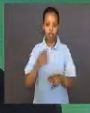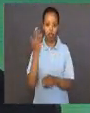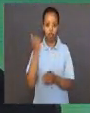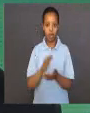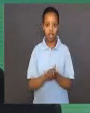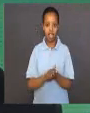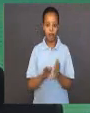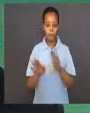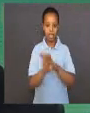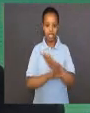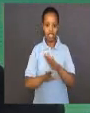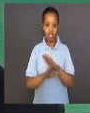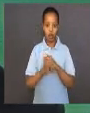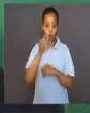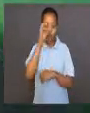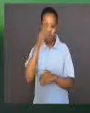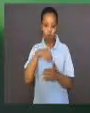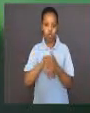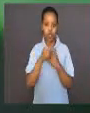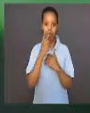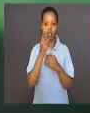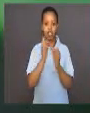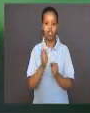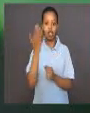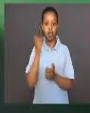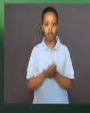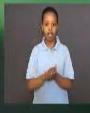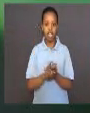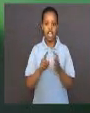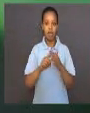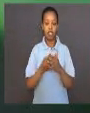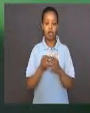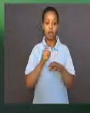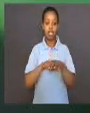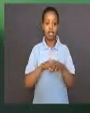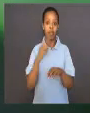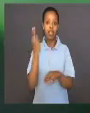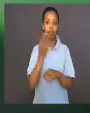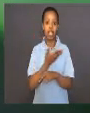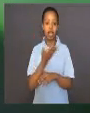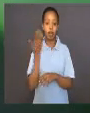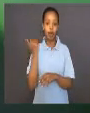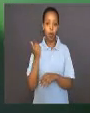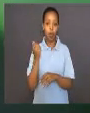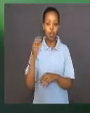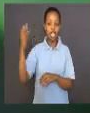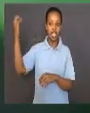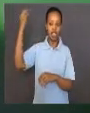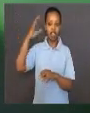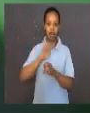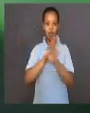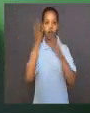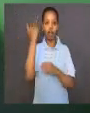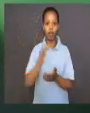of the lower lens. At first, he worked using sunlight. He did